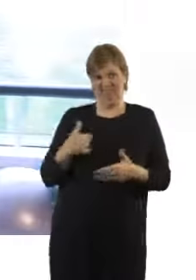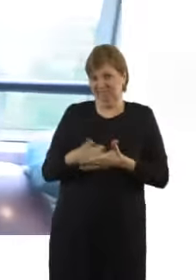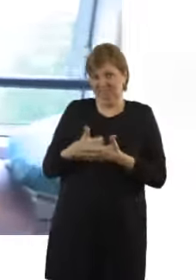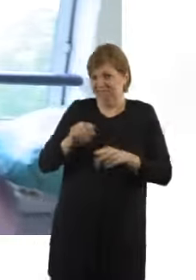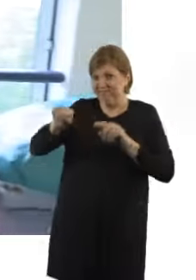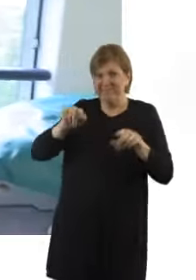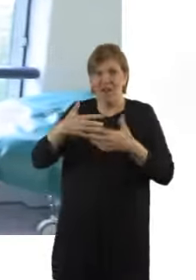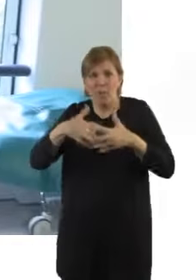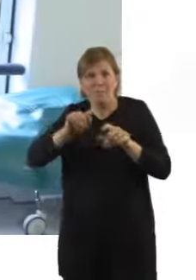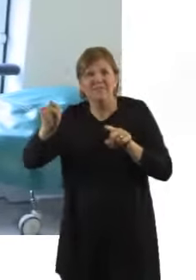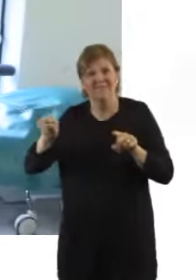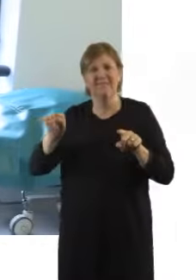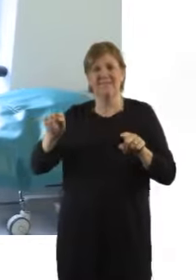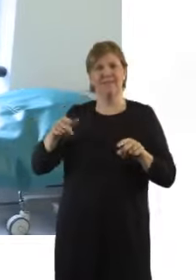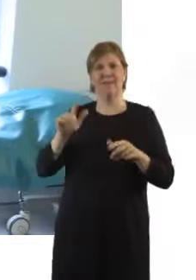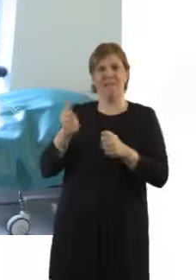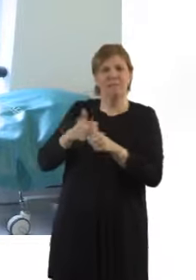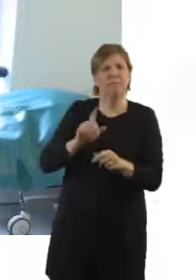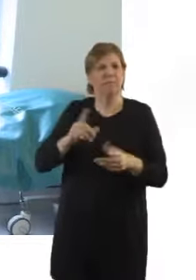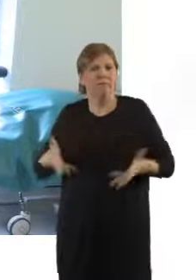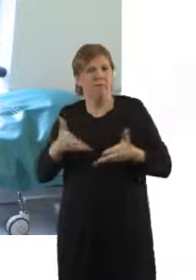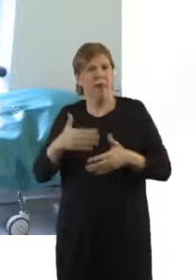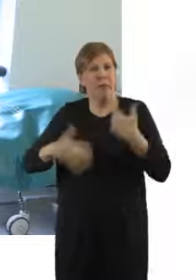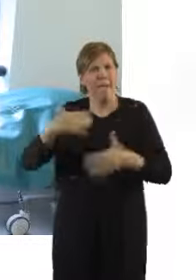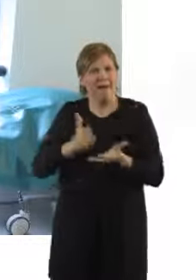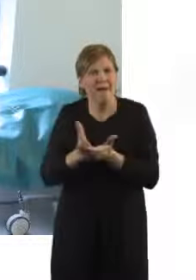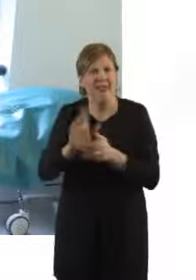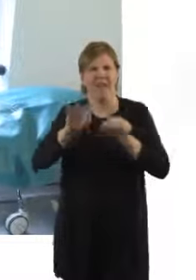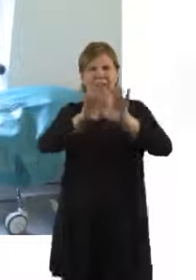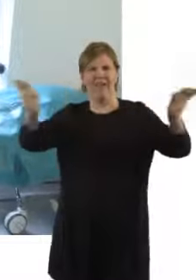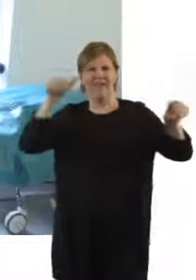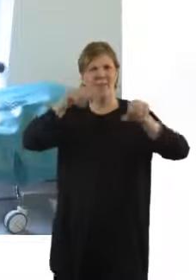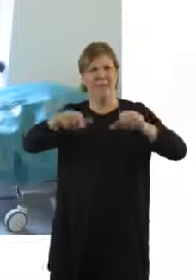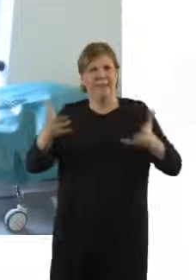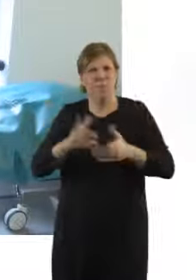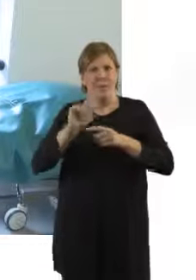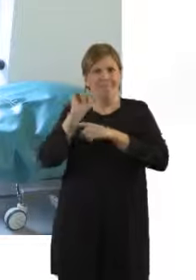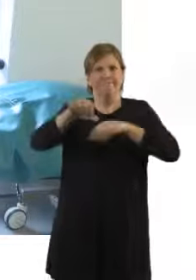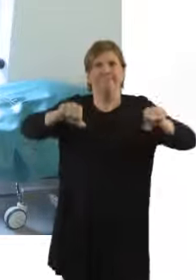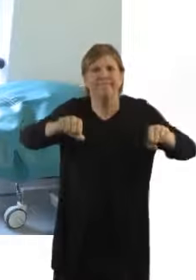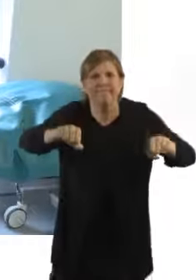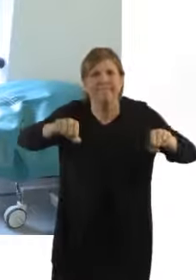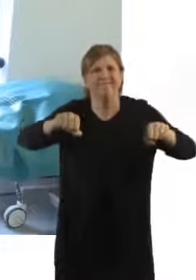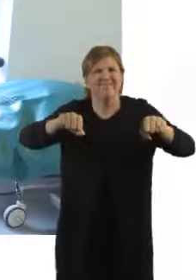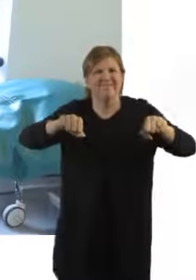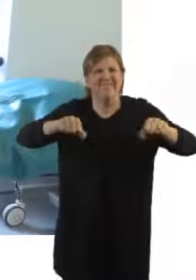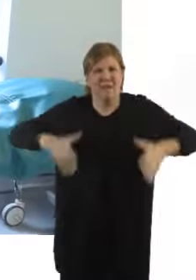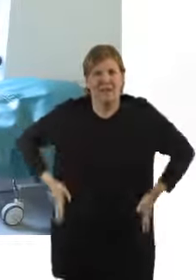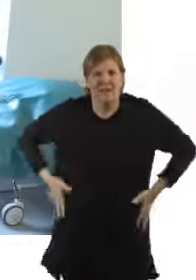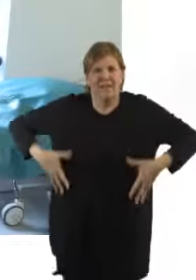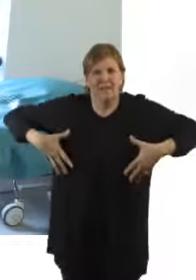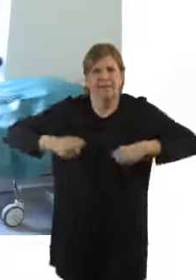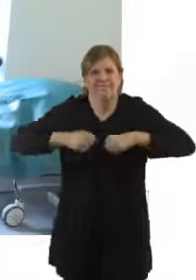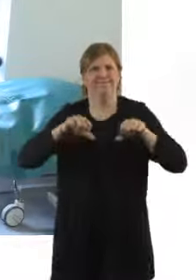we have many different equipment that will aid in active labour. We have the ballet bars, which encourage women to, in the lean forward